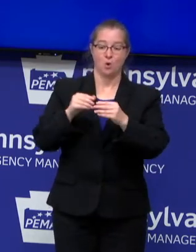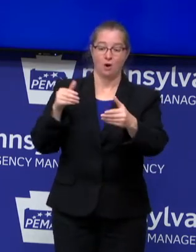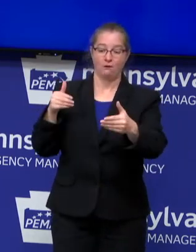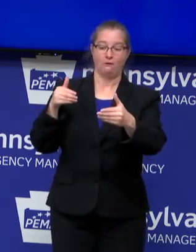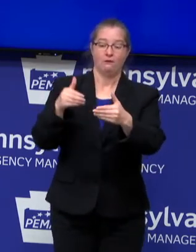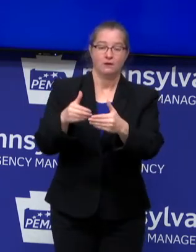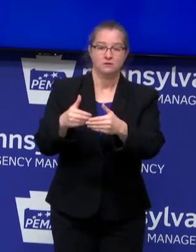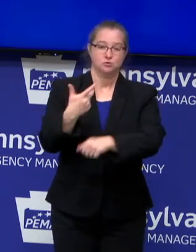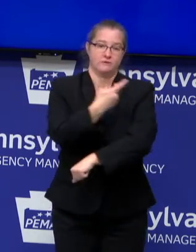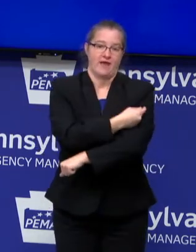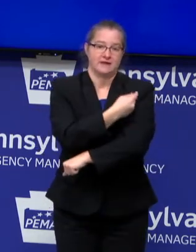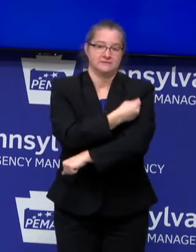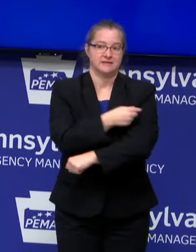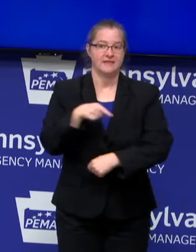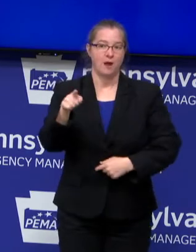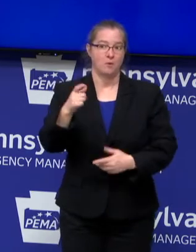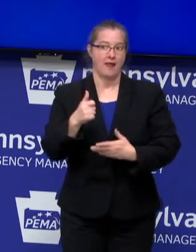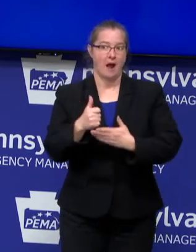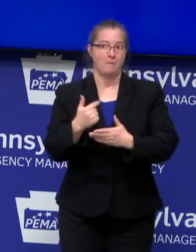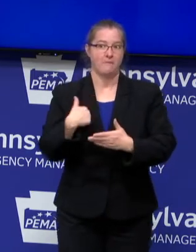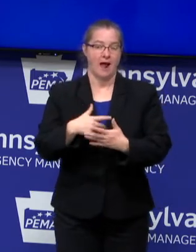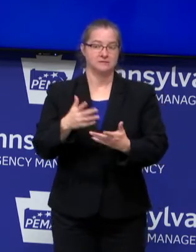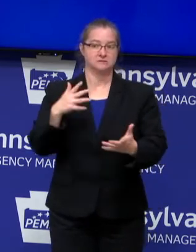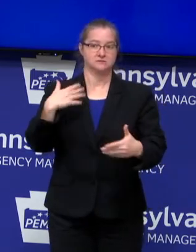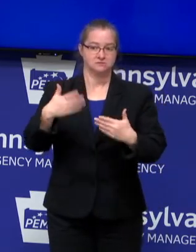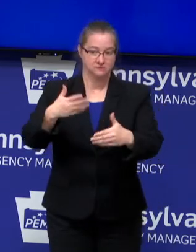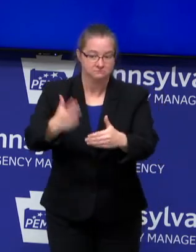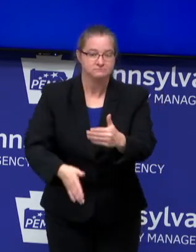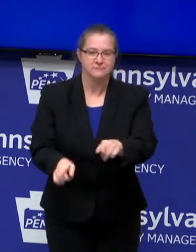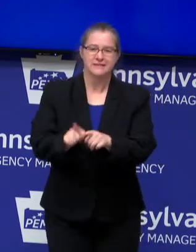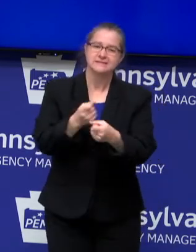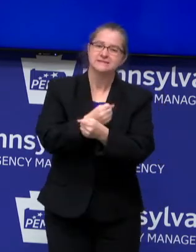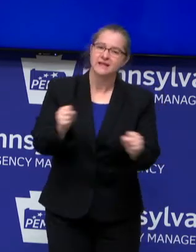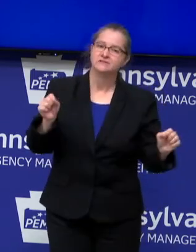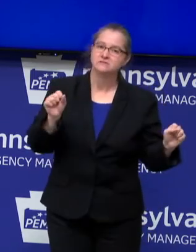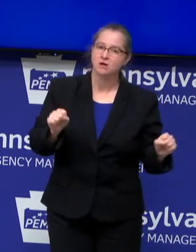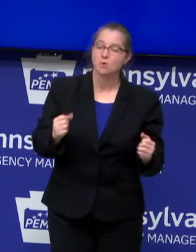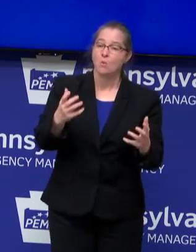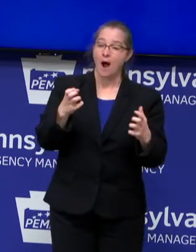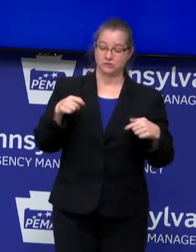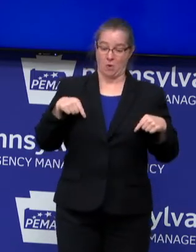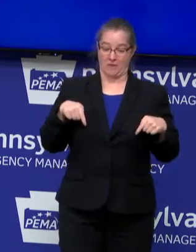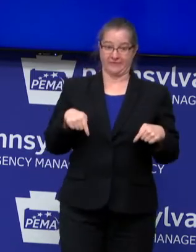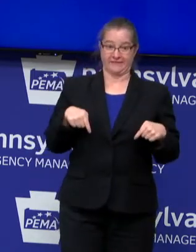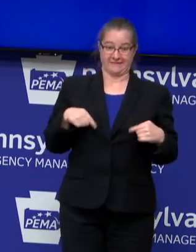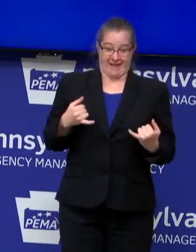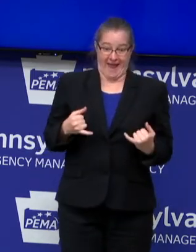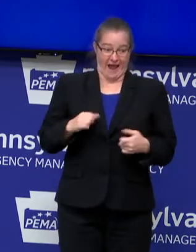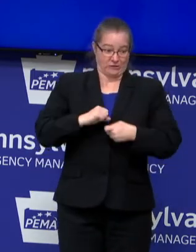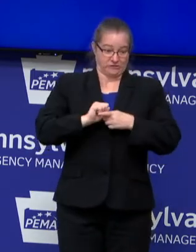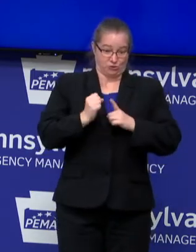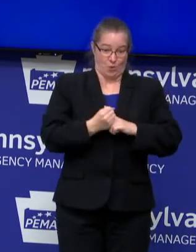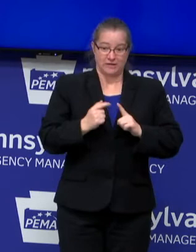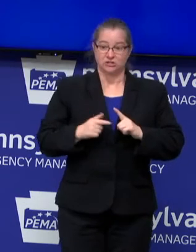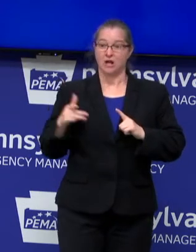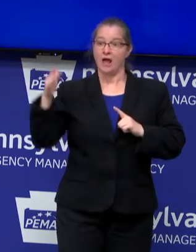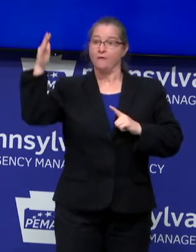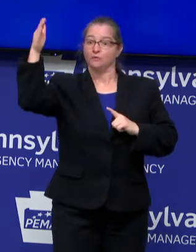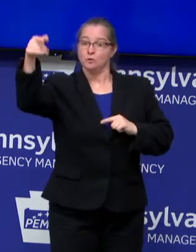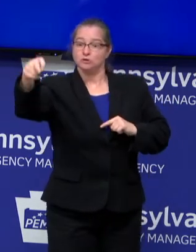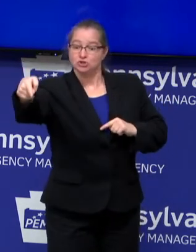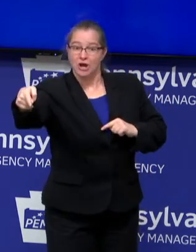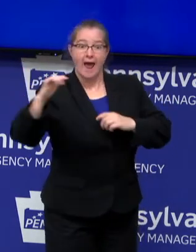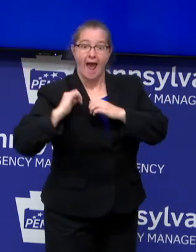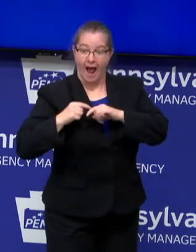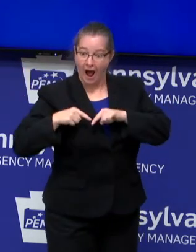That is the light at the end of the tunnel as safely as possible. This is a bridge to that better future that we all know we can